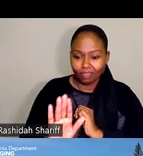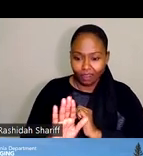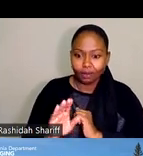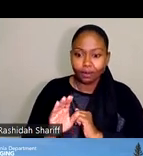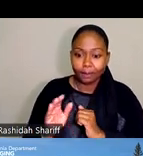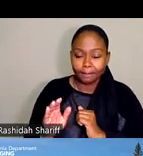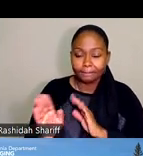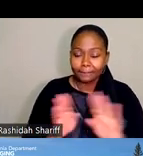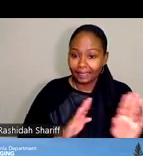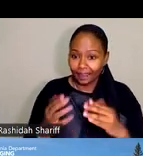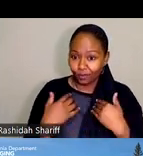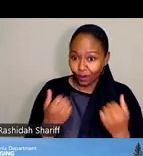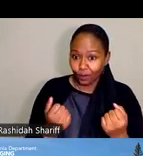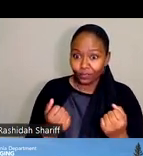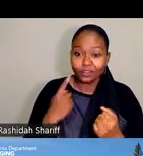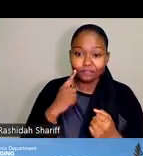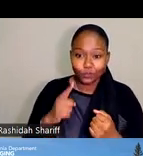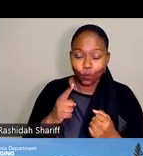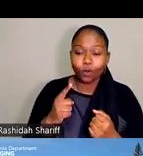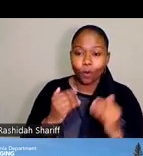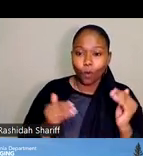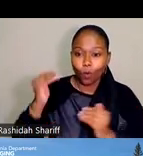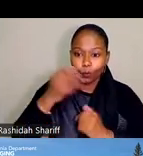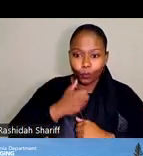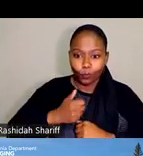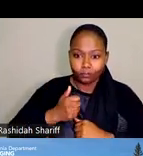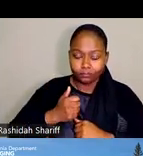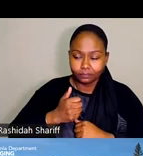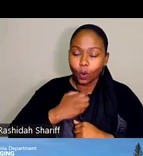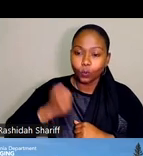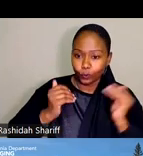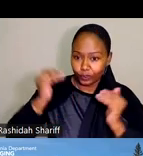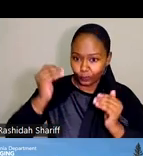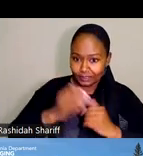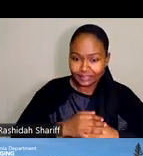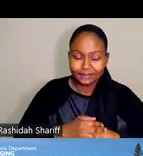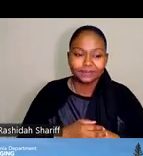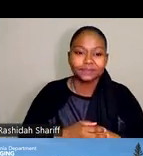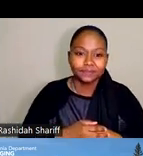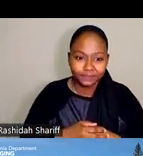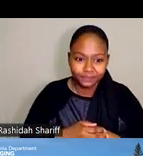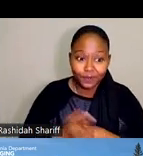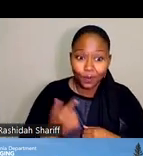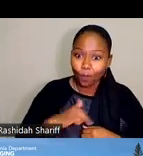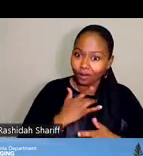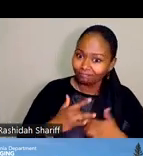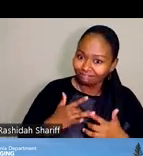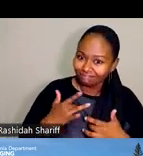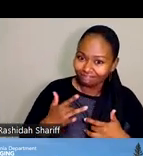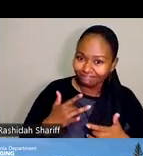capacity for older adults. We've also been thrilled that in the last